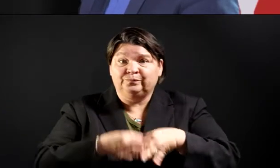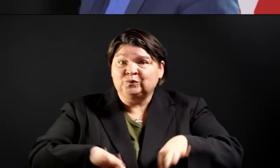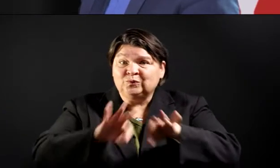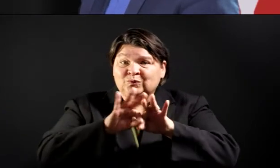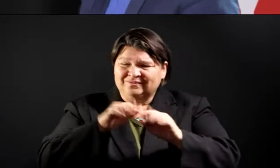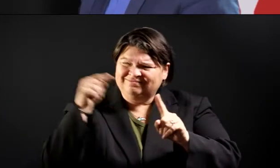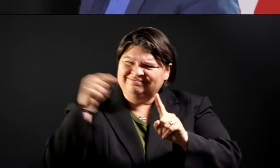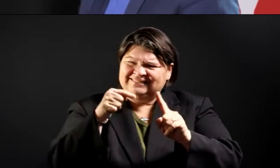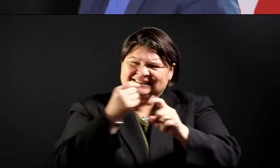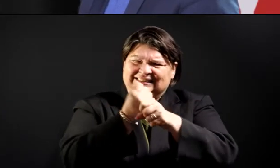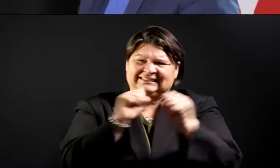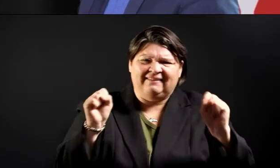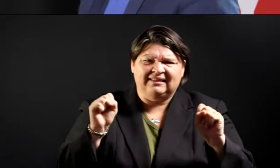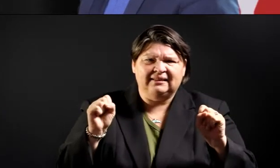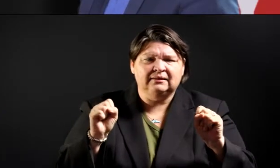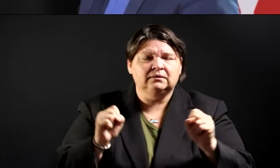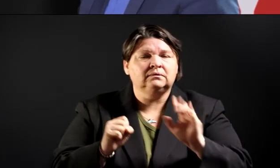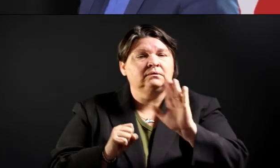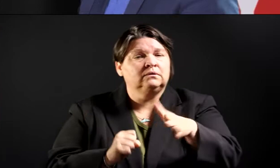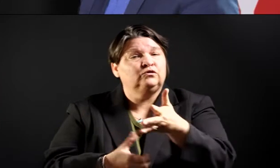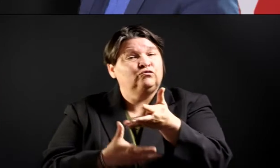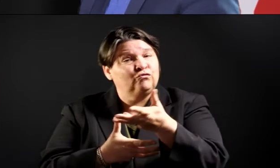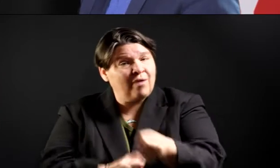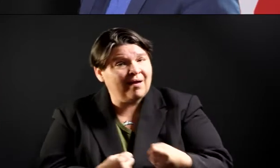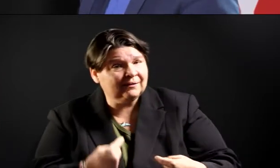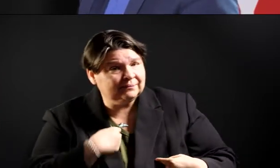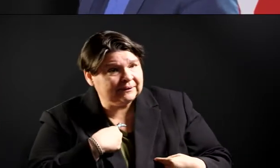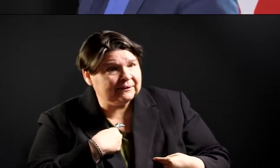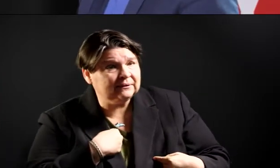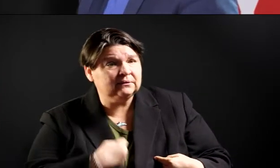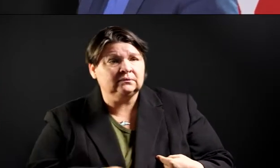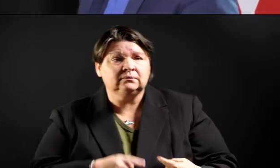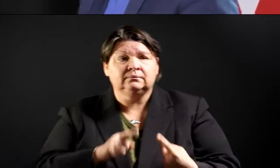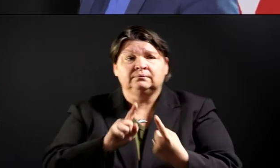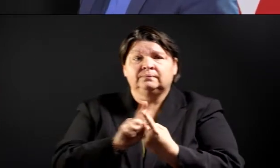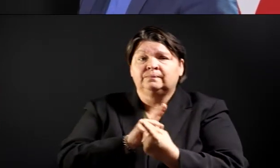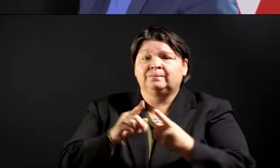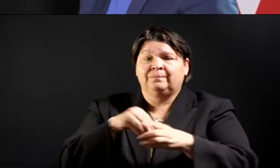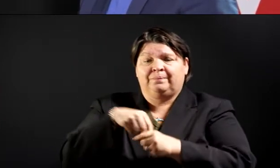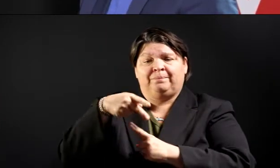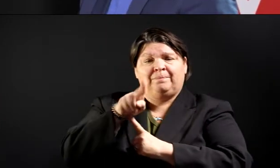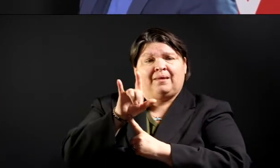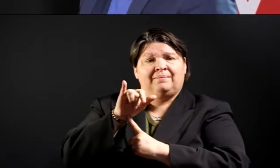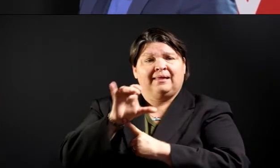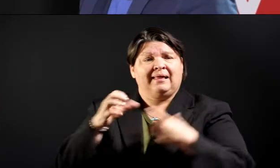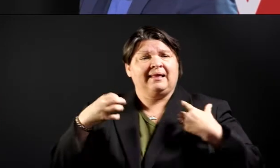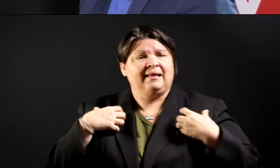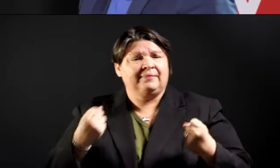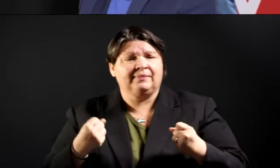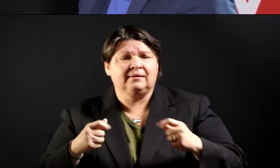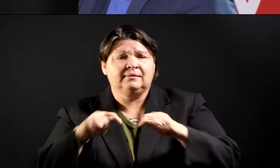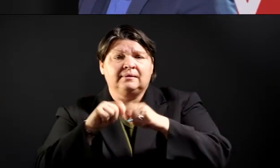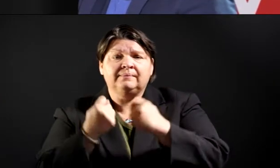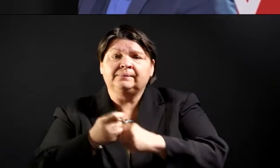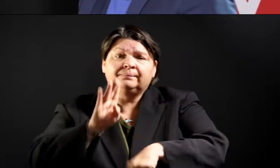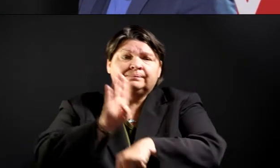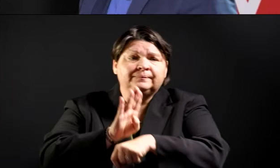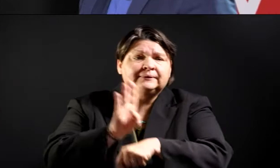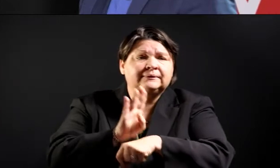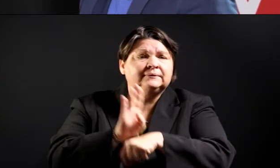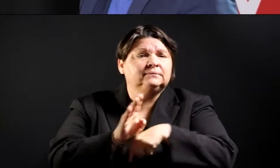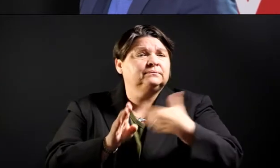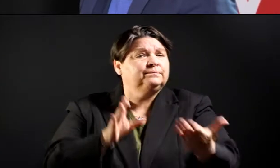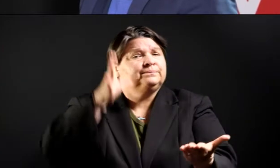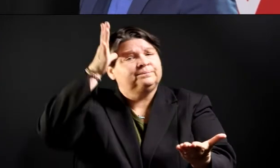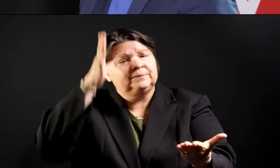we're meeting with public health advisors, a team of doctors, and businessmen and women to try to assess that for you.